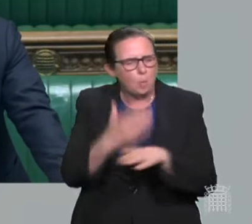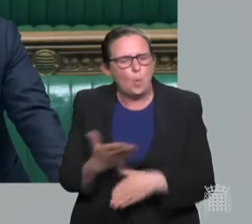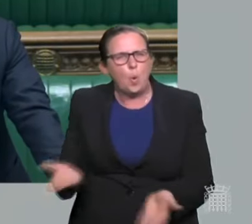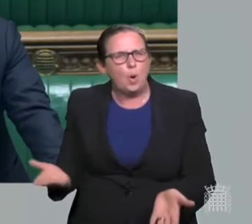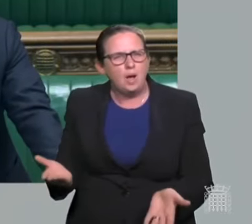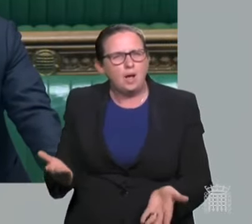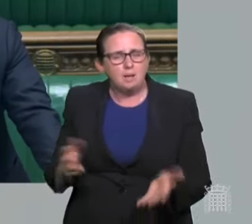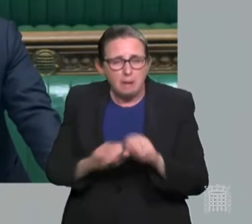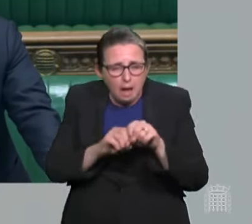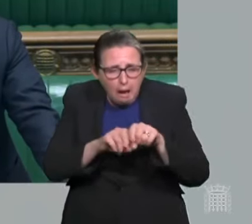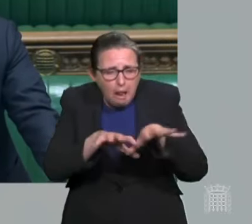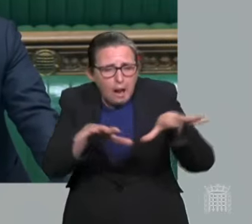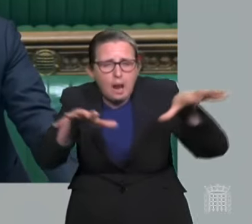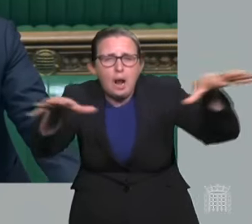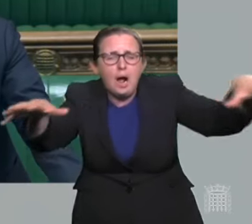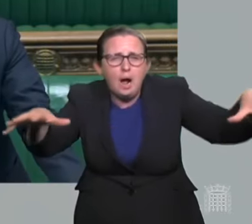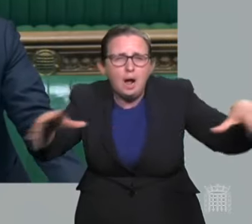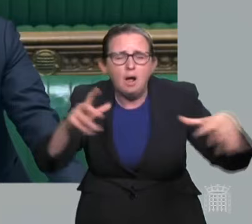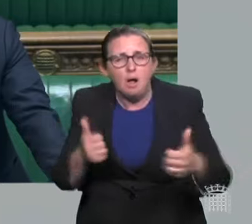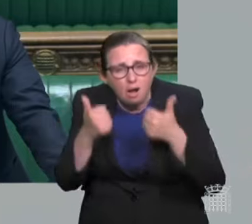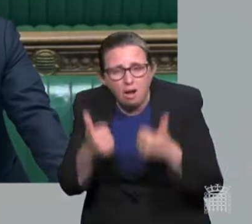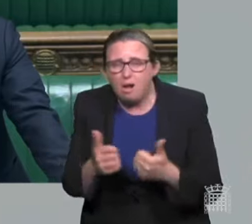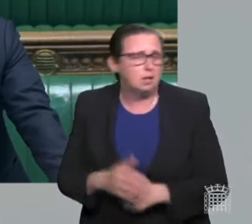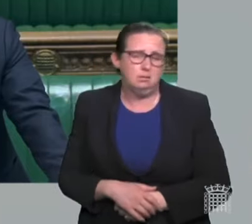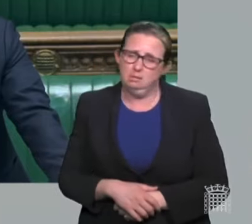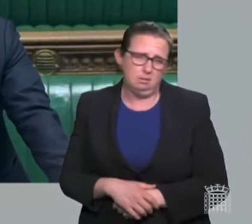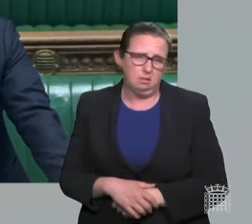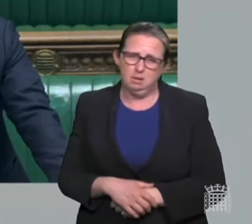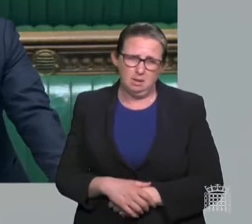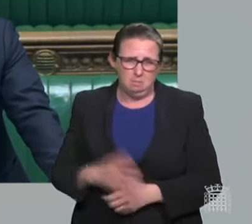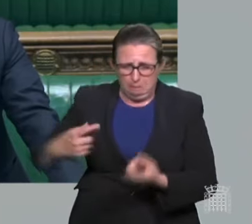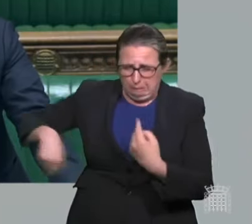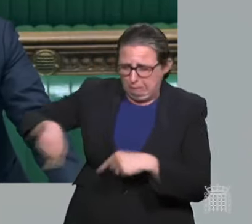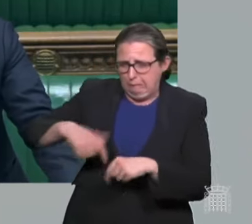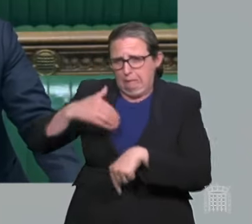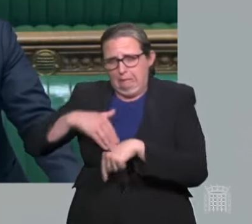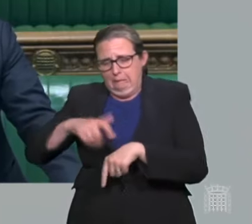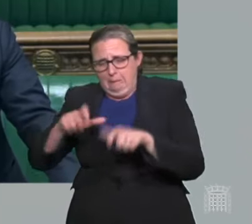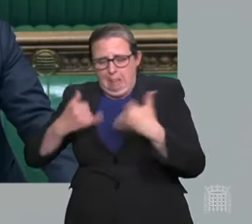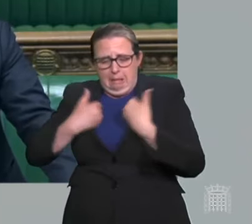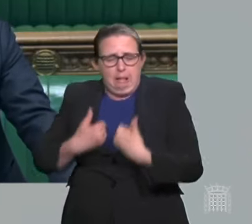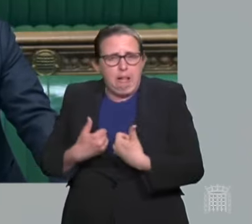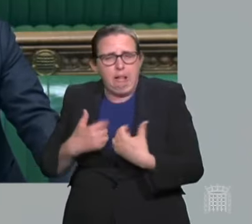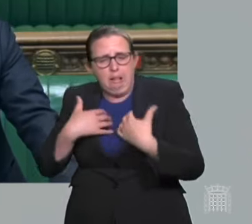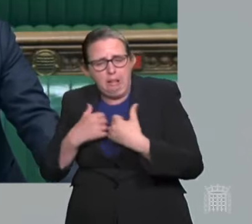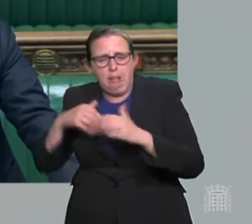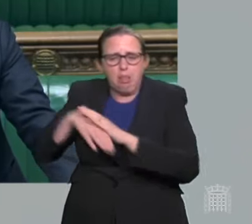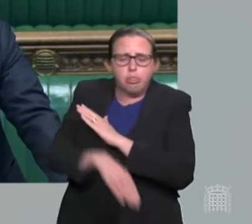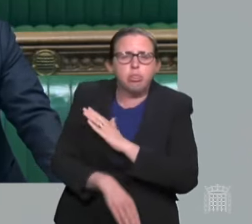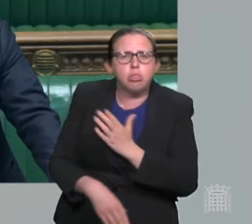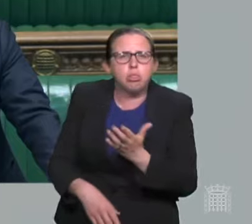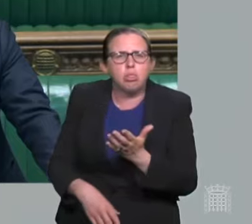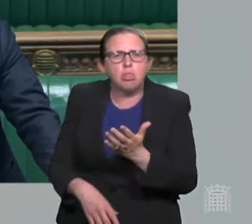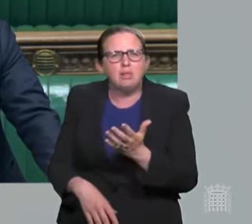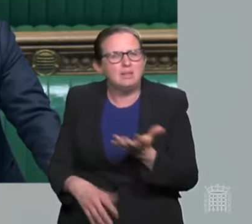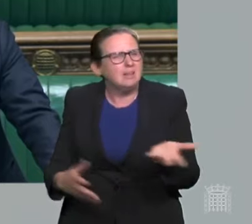us healthier. We're not out of the woods yet, but we do want to see lockdown end, but we need those life-saving mitigations